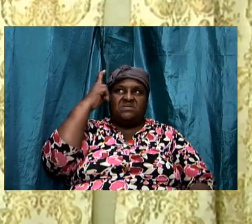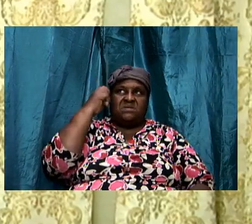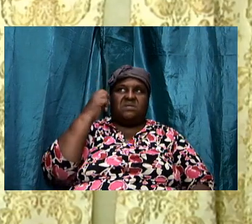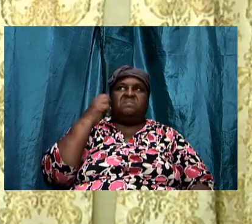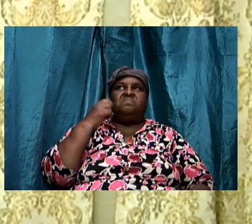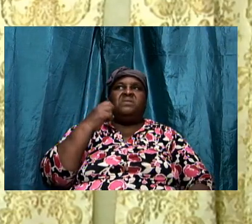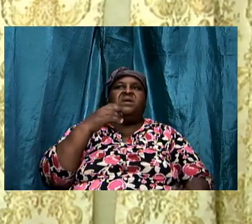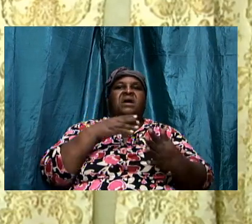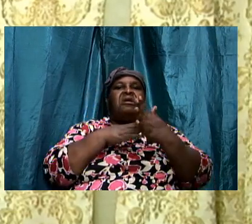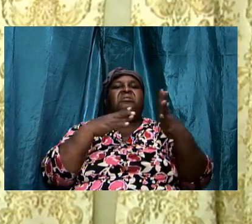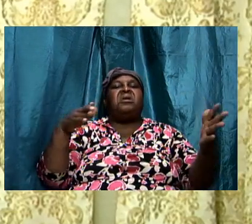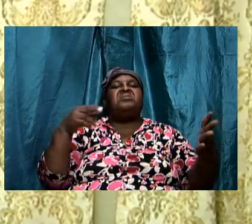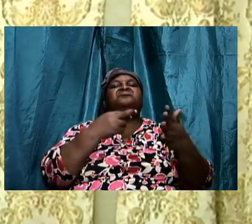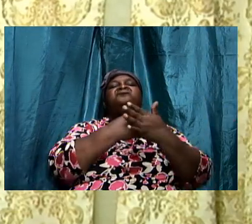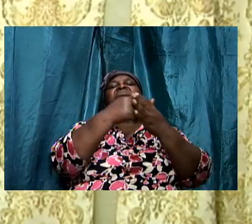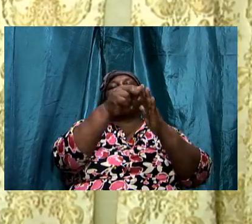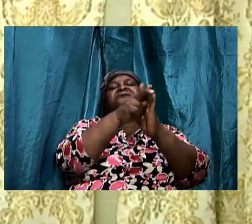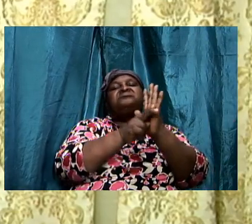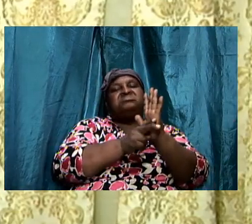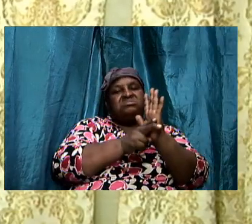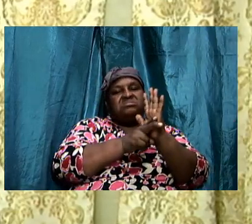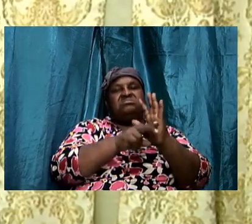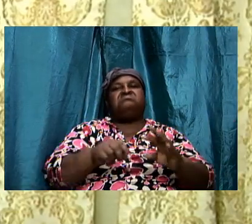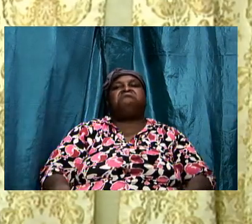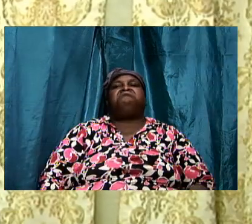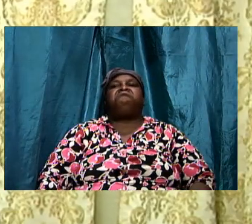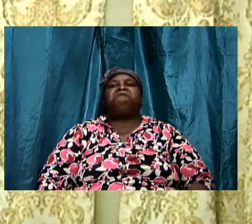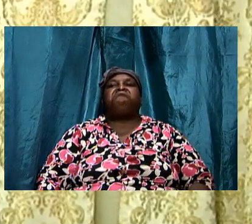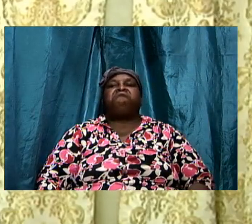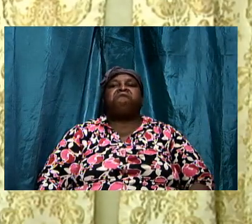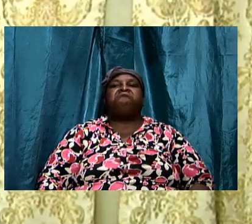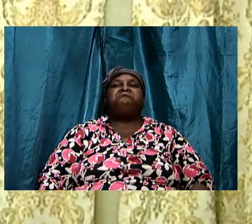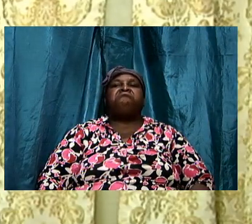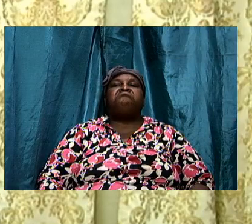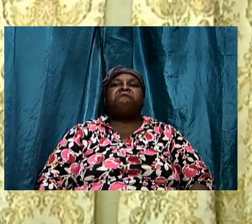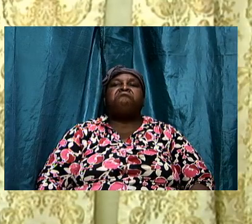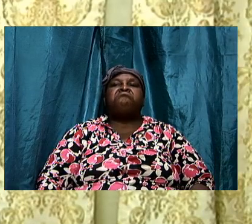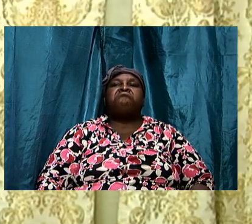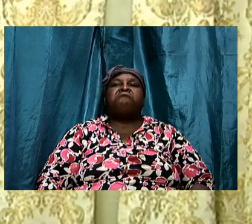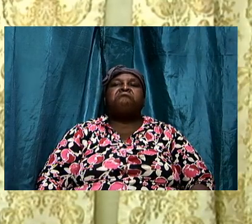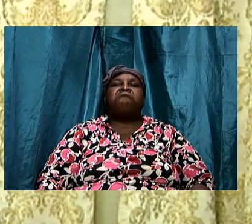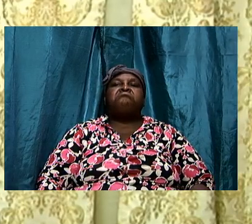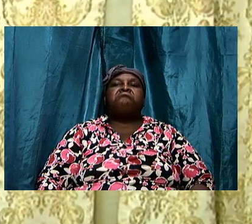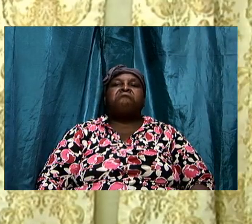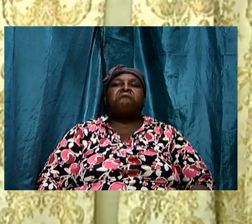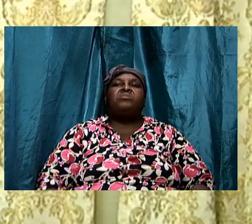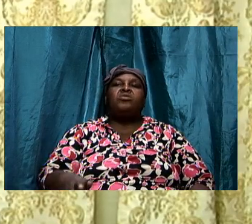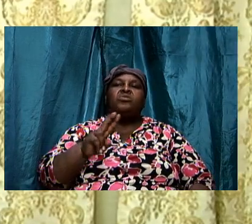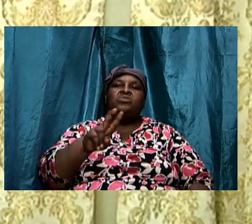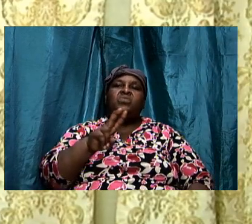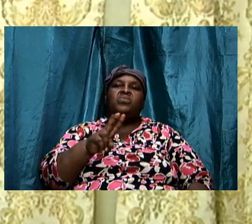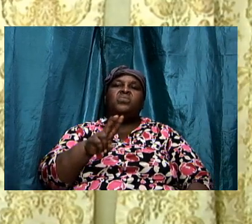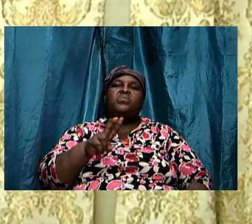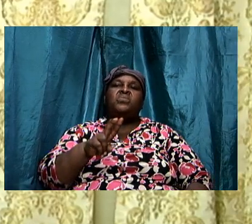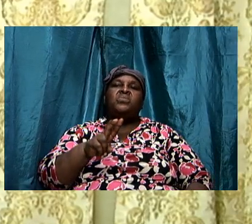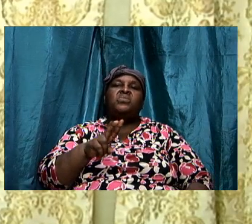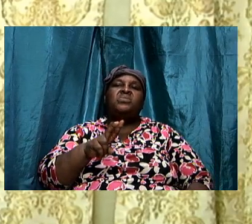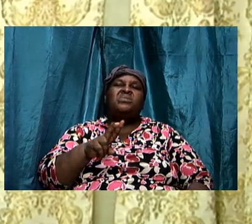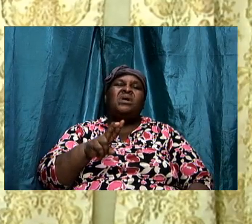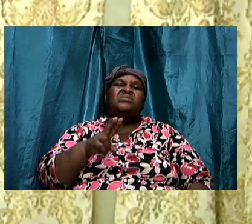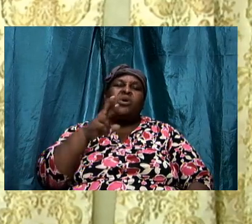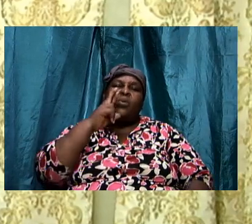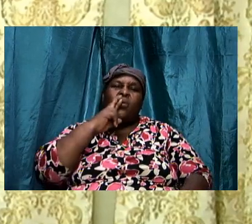we need to understand that the other one is that number two is he is described as a roaring lion